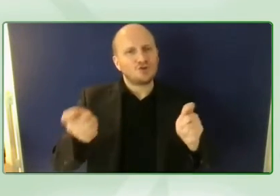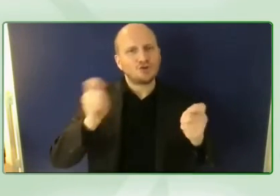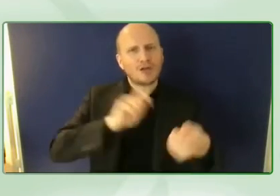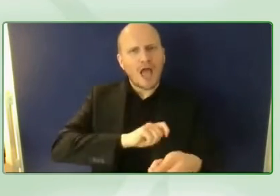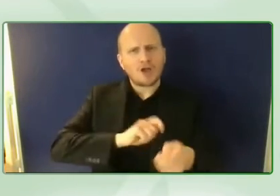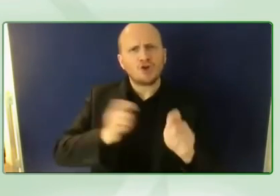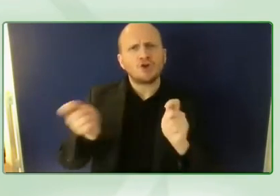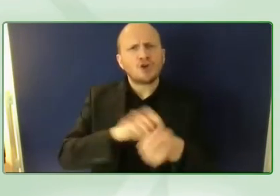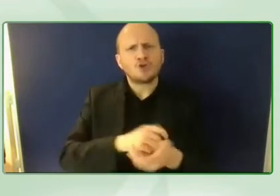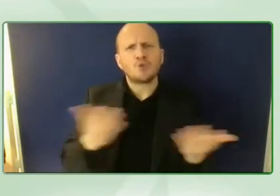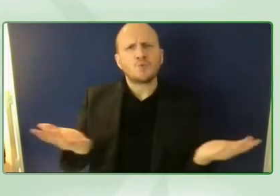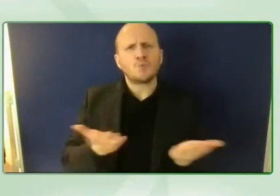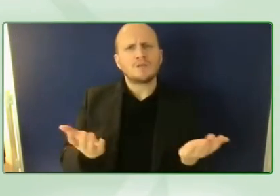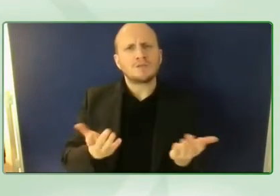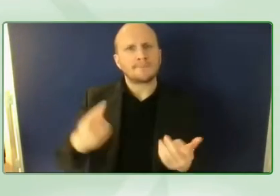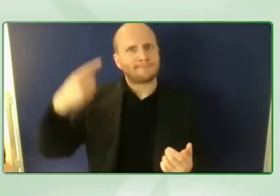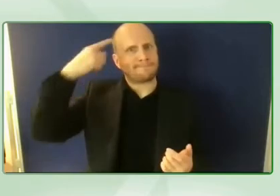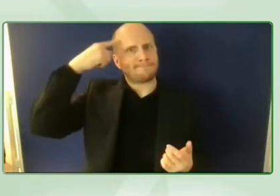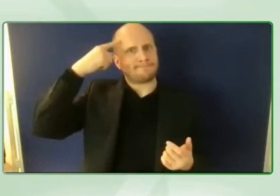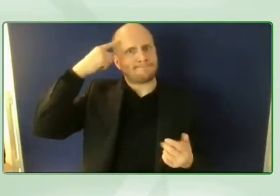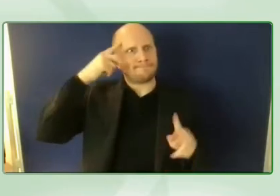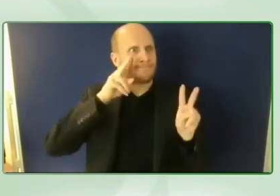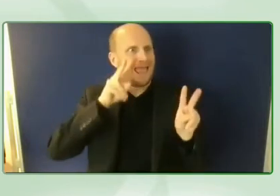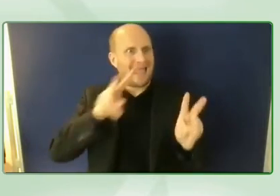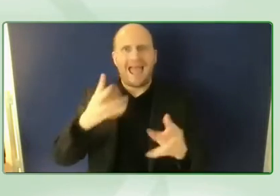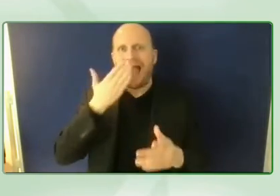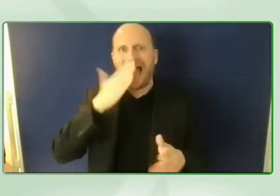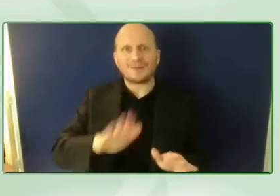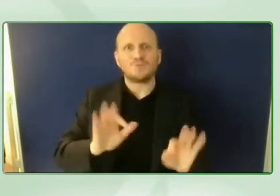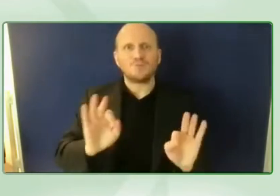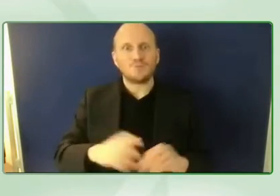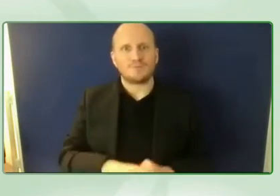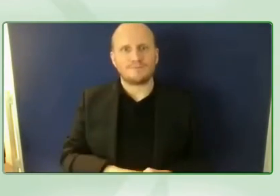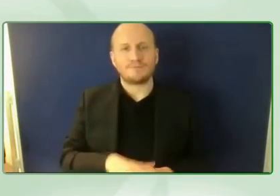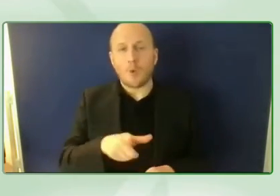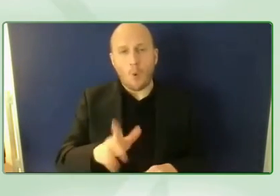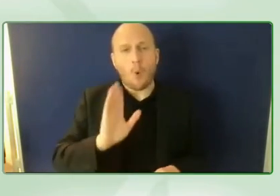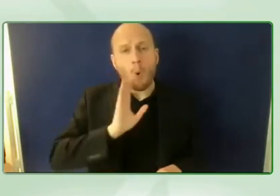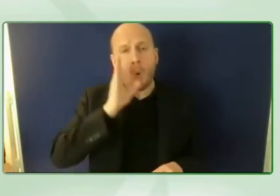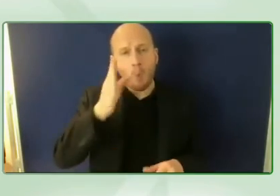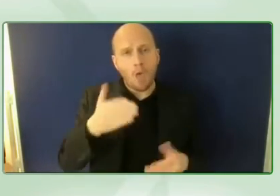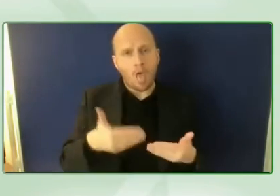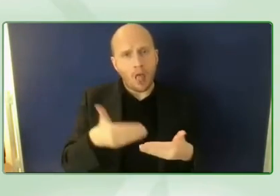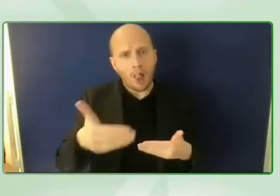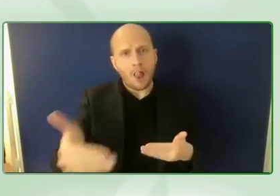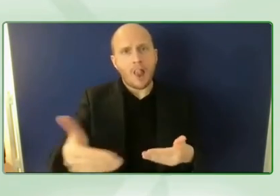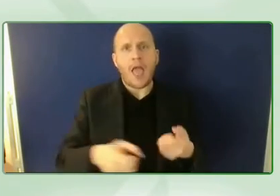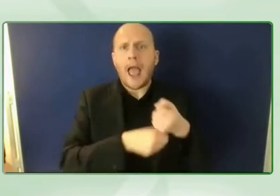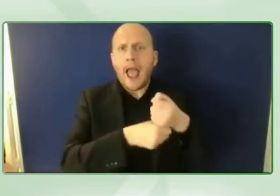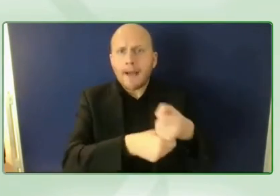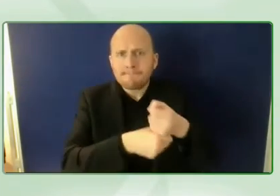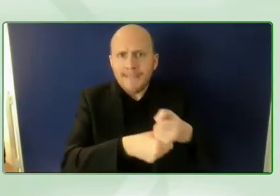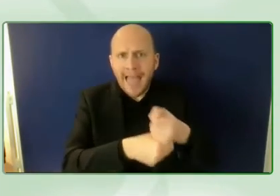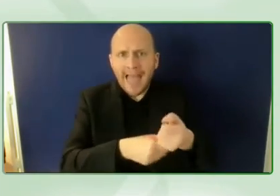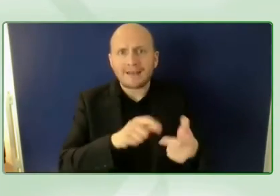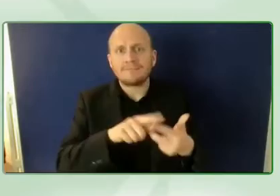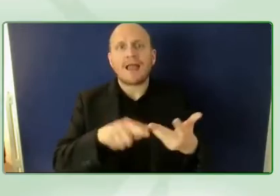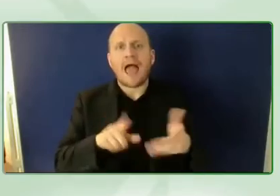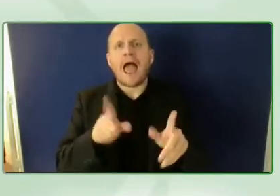that's why you are going to have a campaigning app and building a global network um